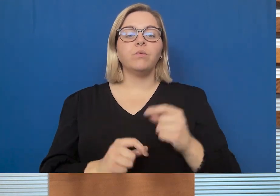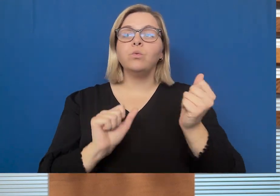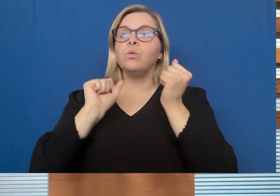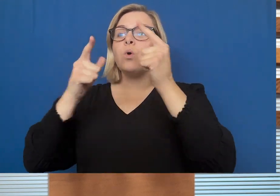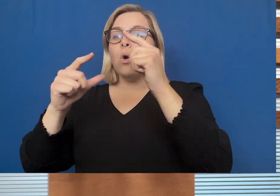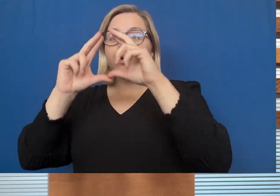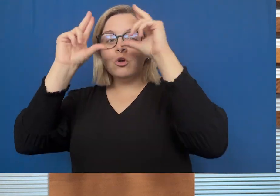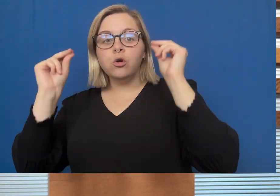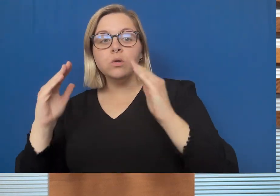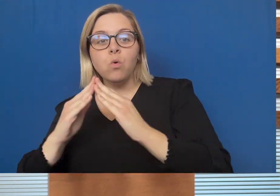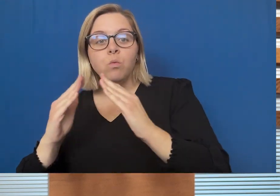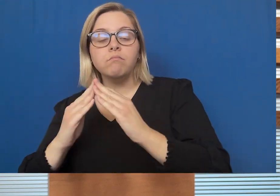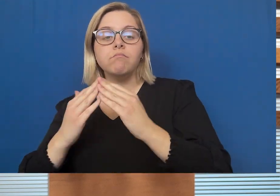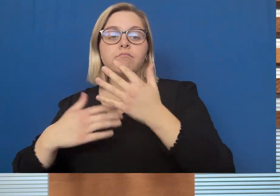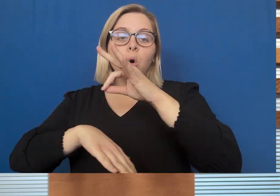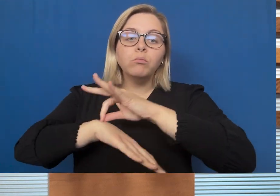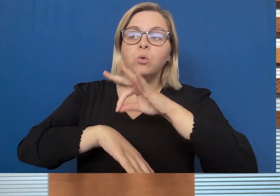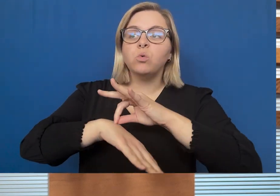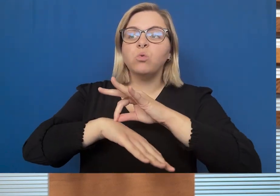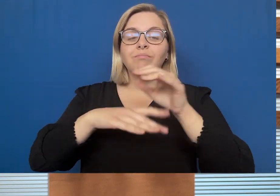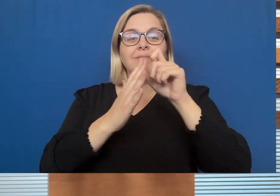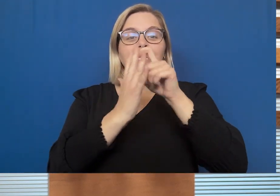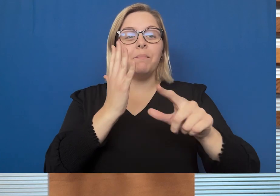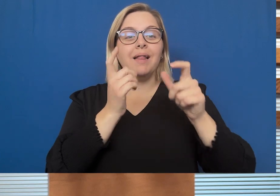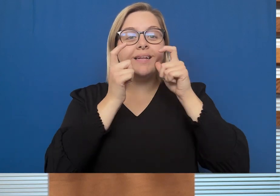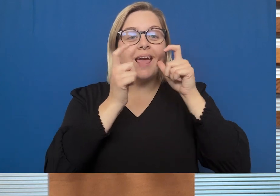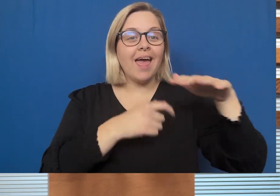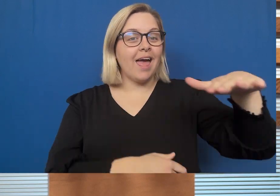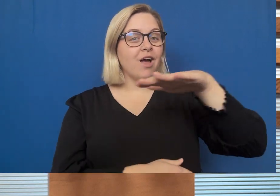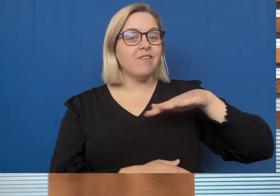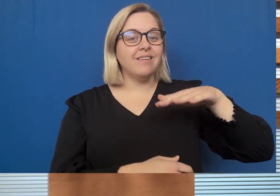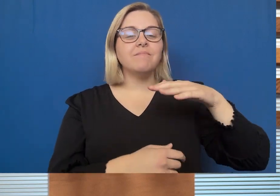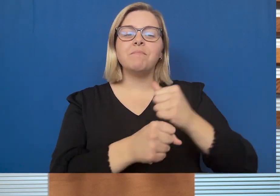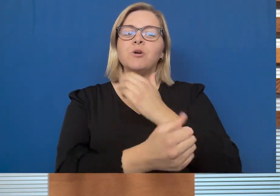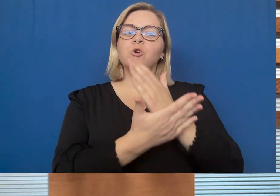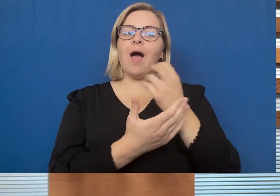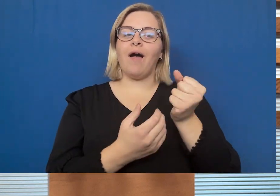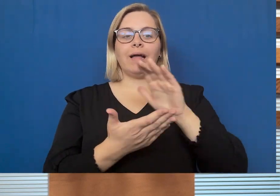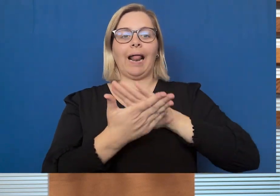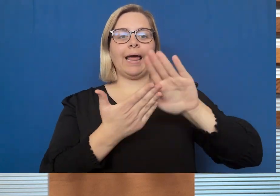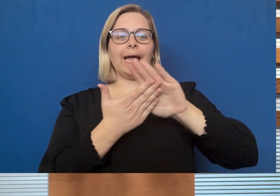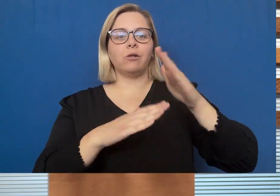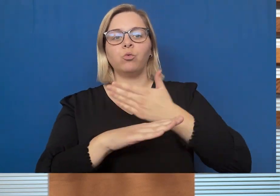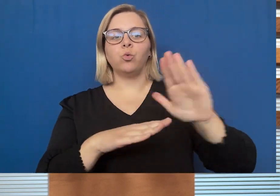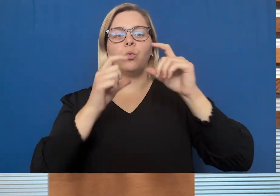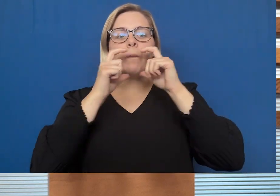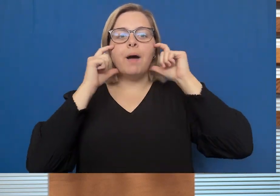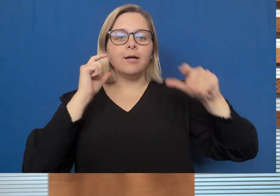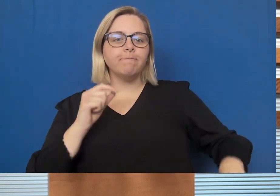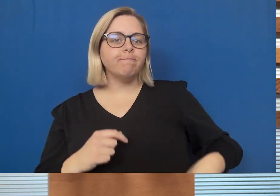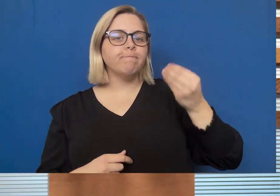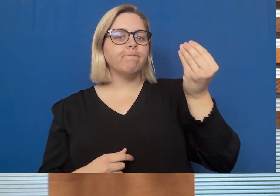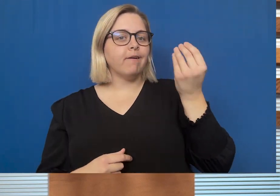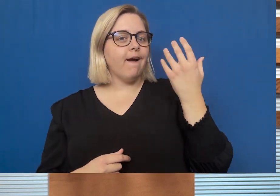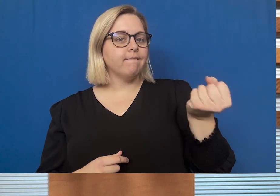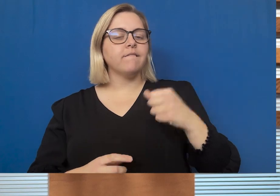or disability care setting, make sure you have a clean mask handy just in case. And remember, do not